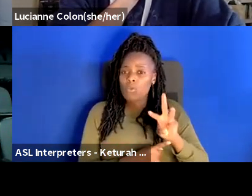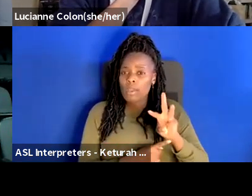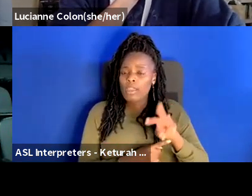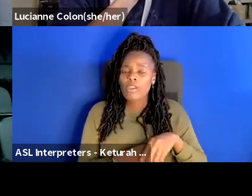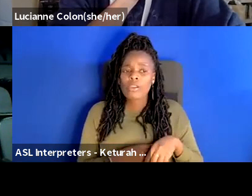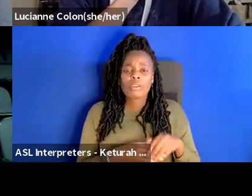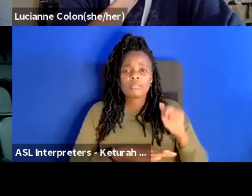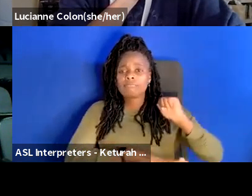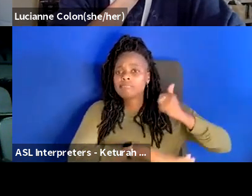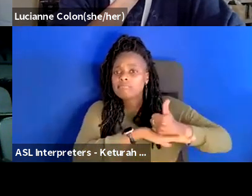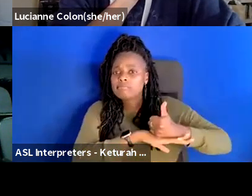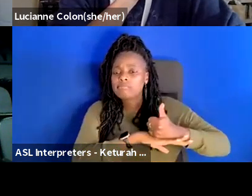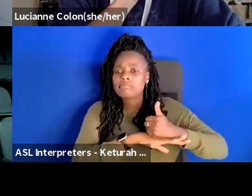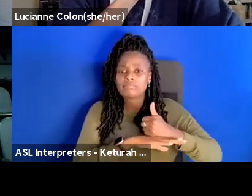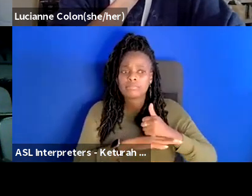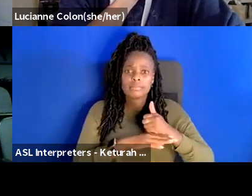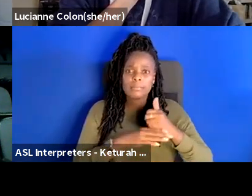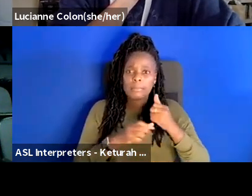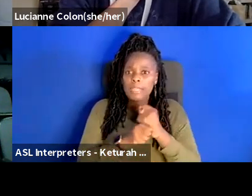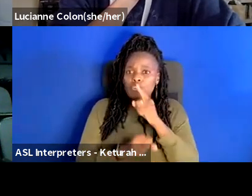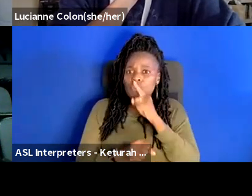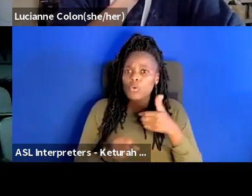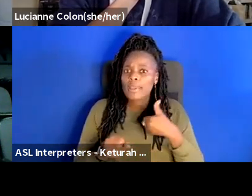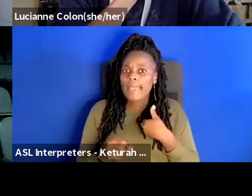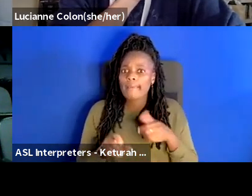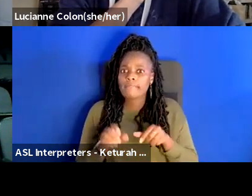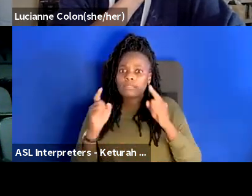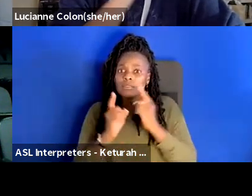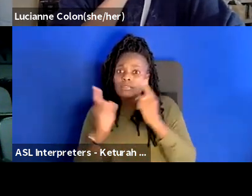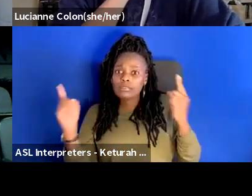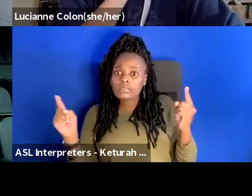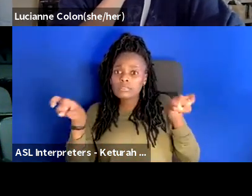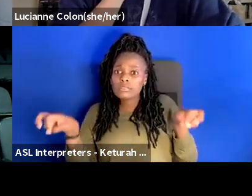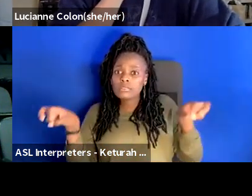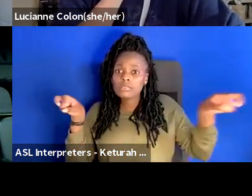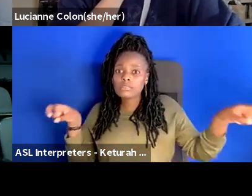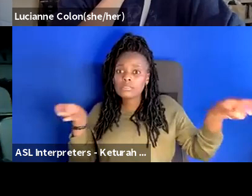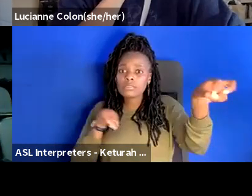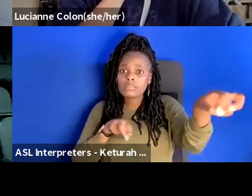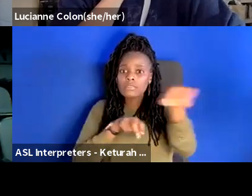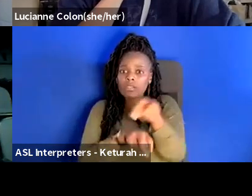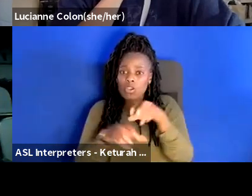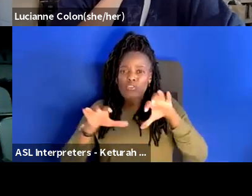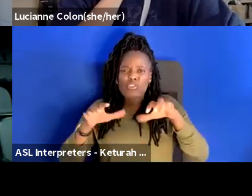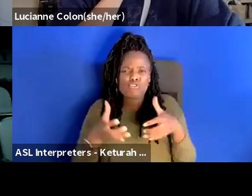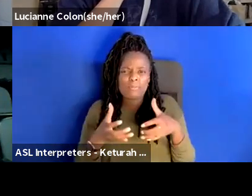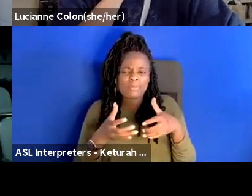ensure physical distance spacing between um between groups of patrons within the house